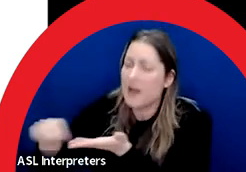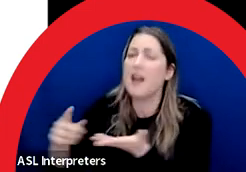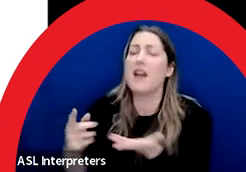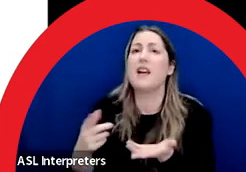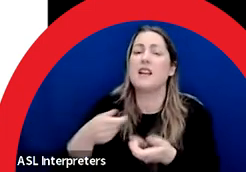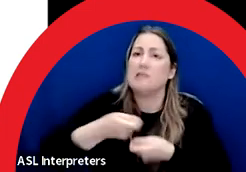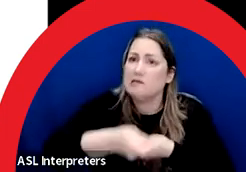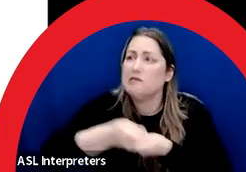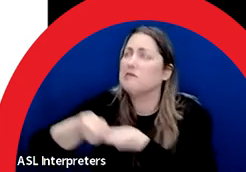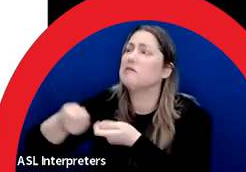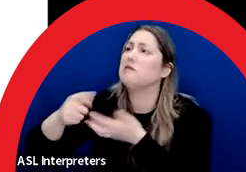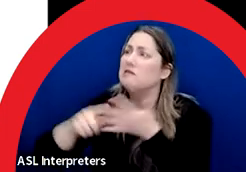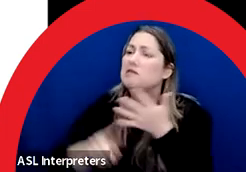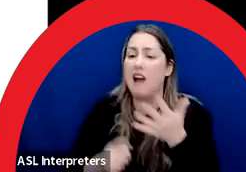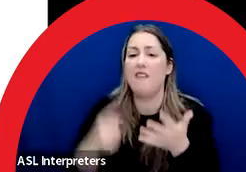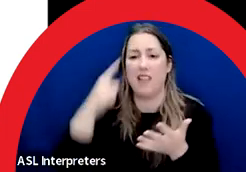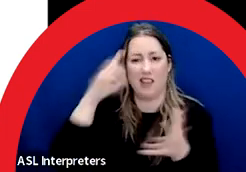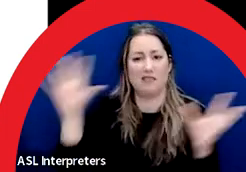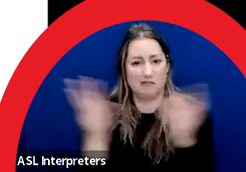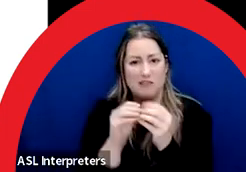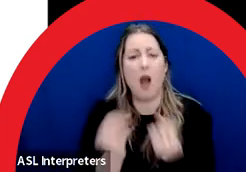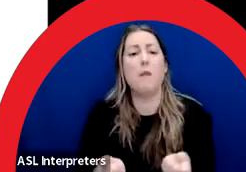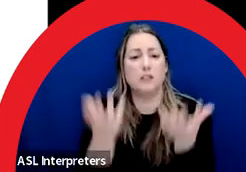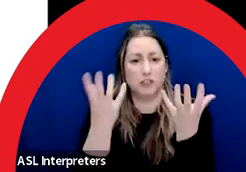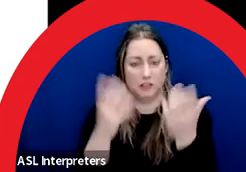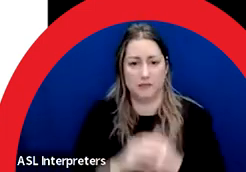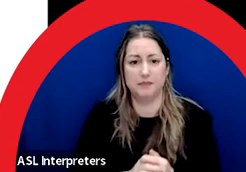They should align their artistic vision with audience viewpoints.